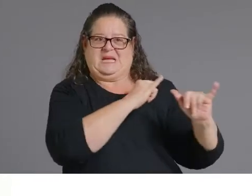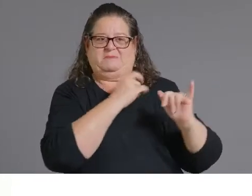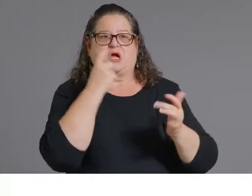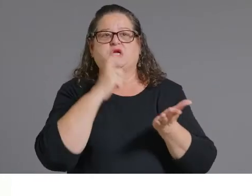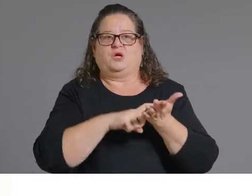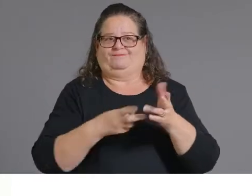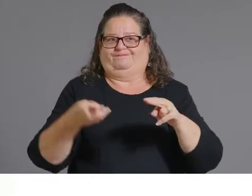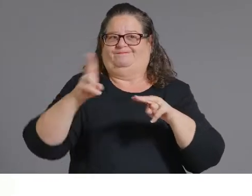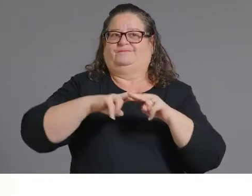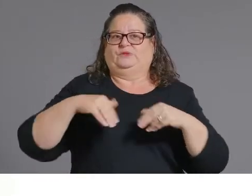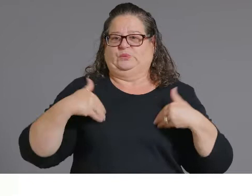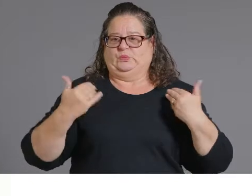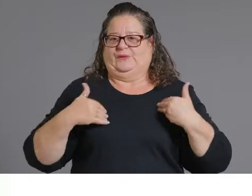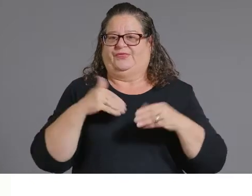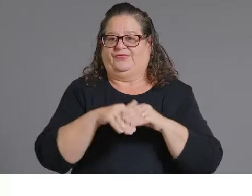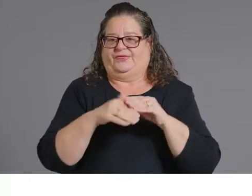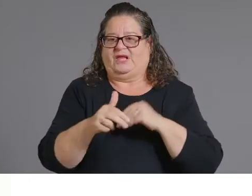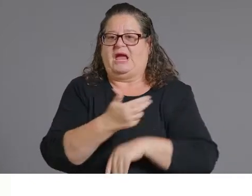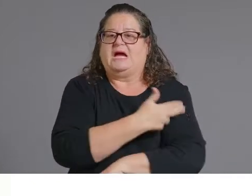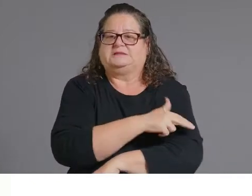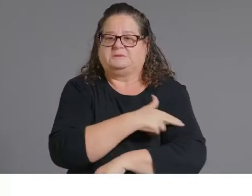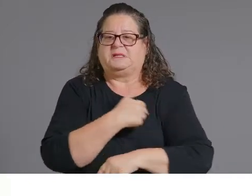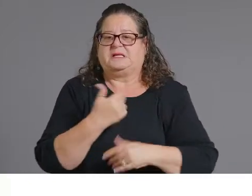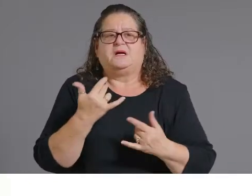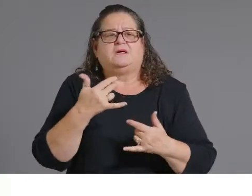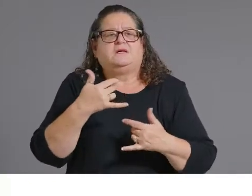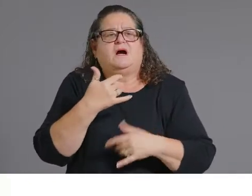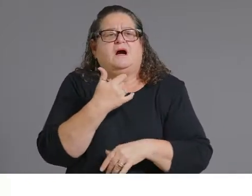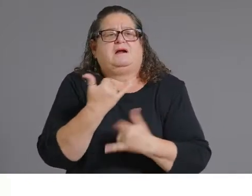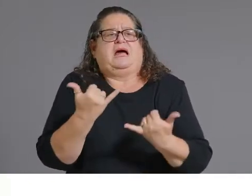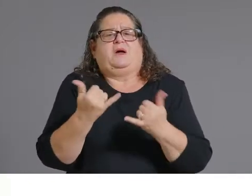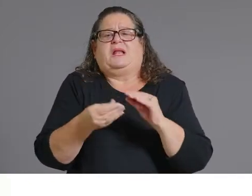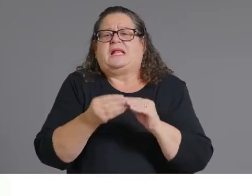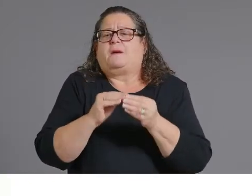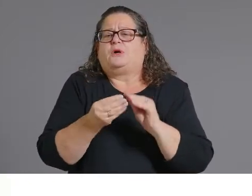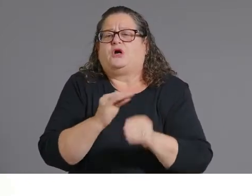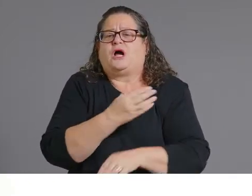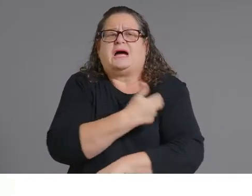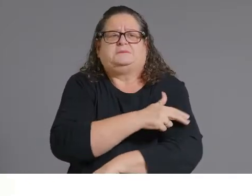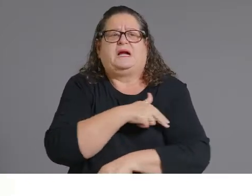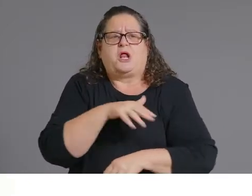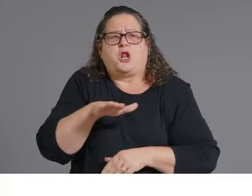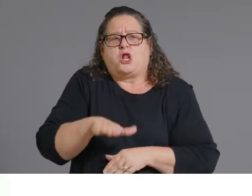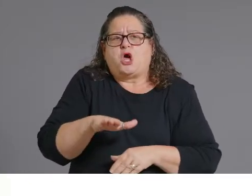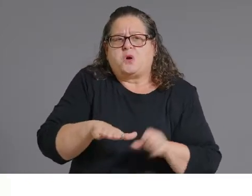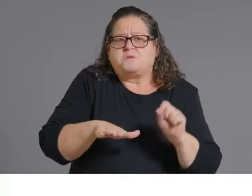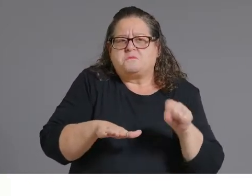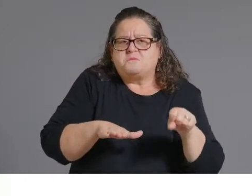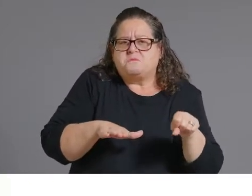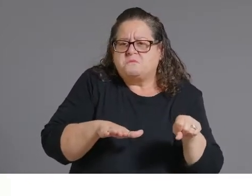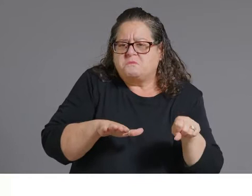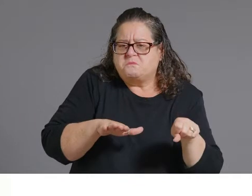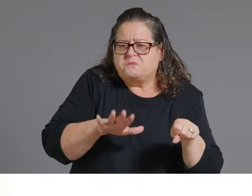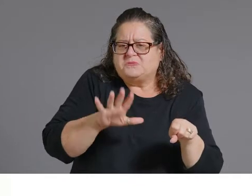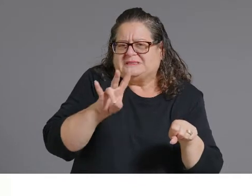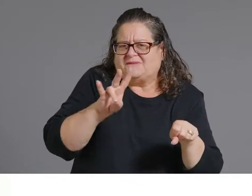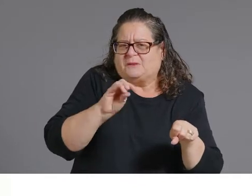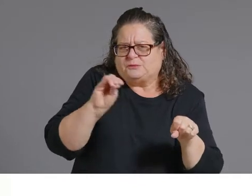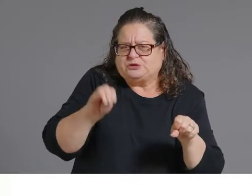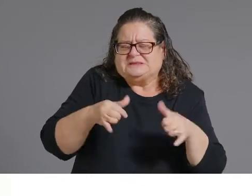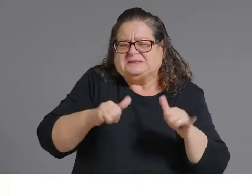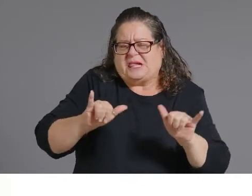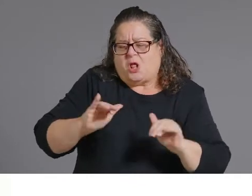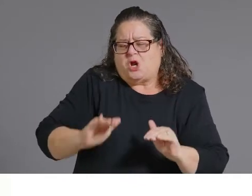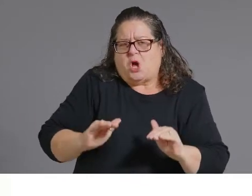hospitalizations do remain low approximately seven percent of inpatient hospitalizations are associated with covet the number of